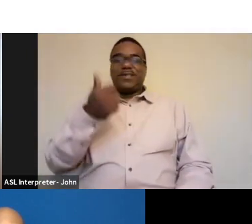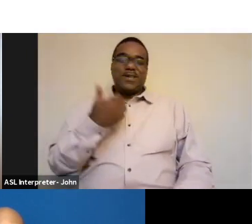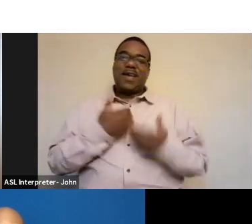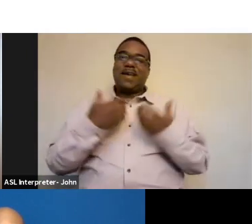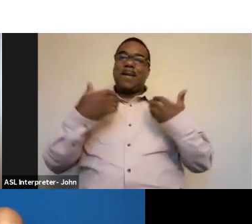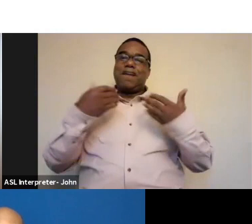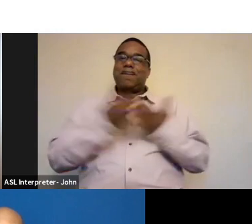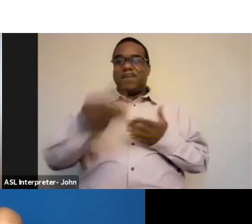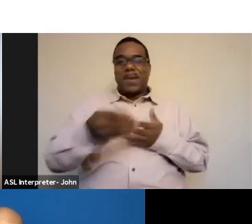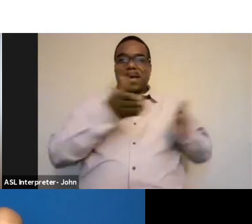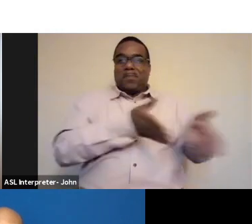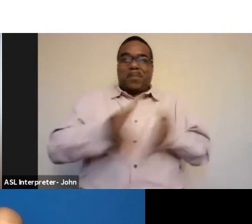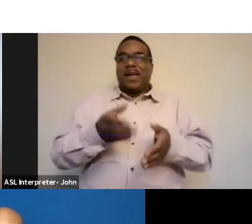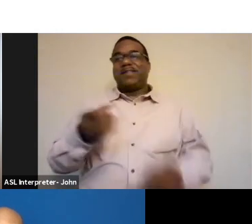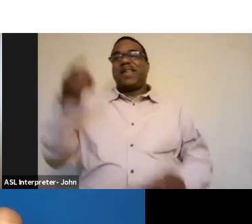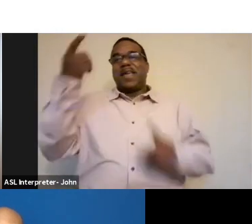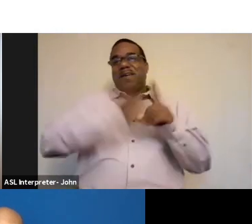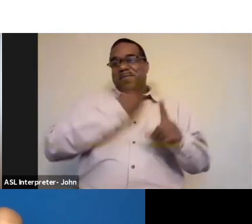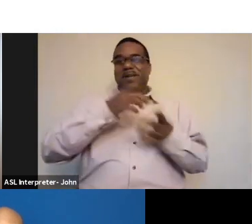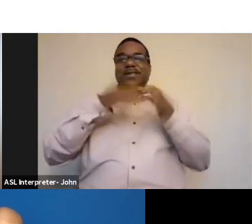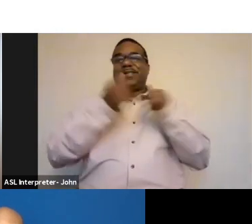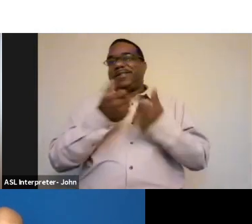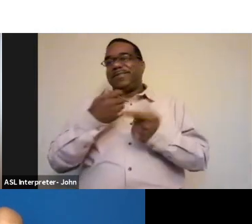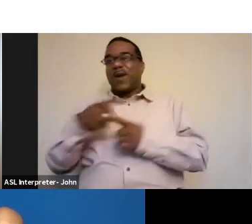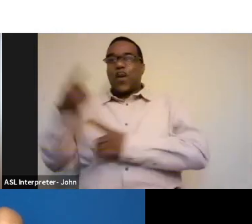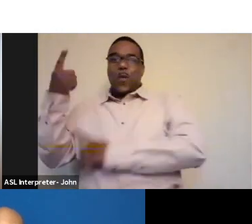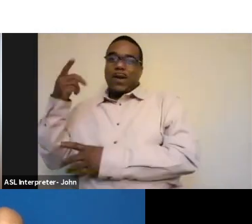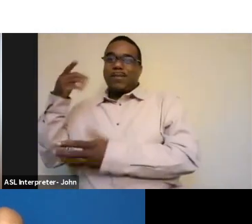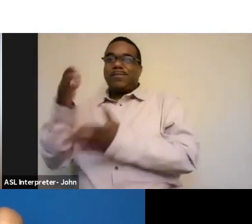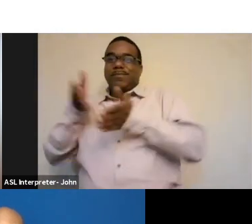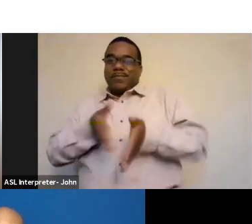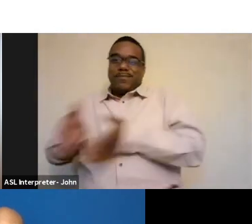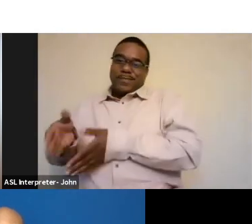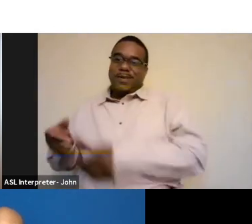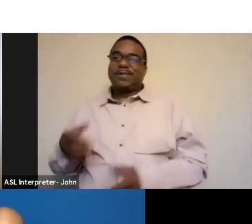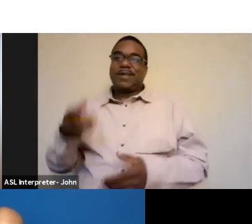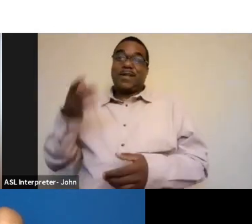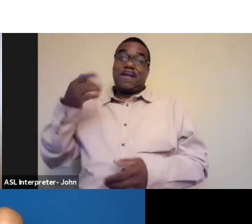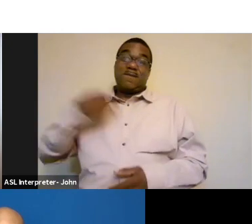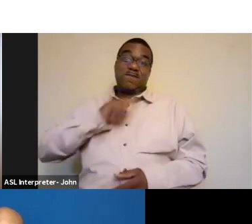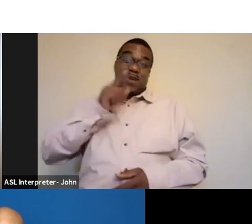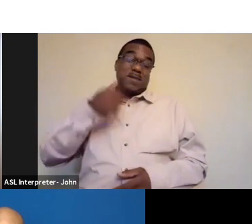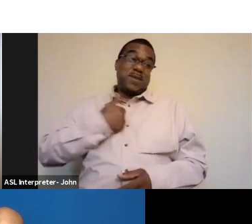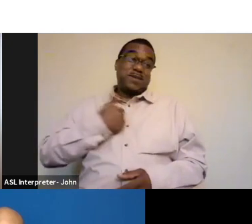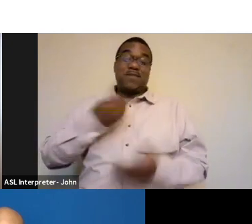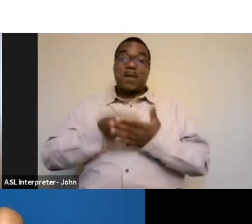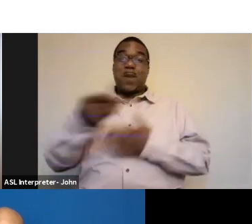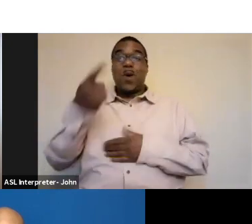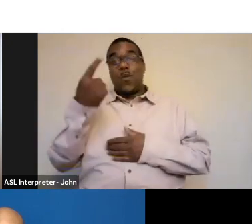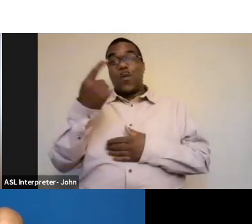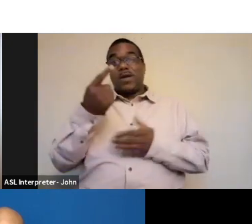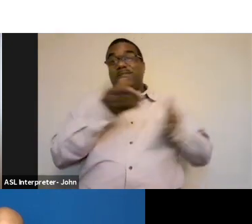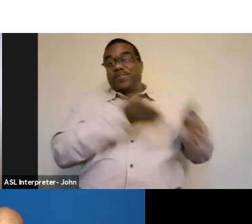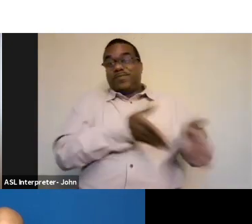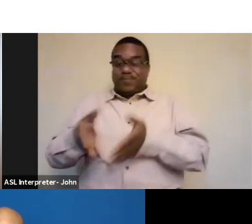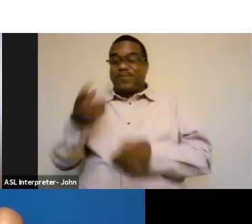month, because you're buying one pair of pants. I mean, I've literally bought one pair of pants in the last two years. So it's because of